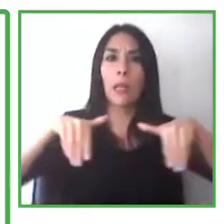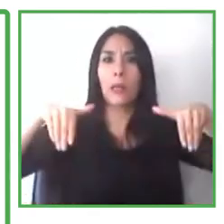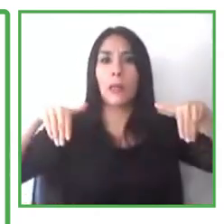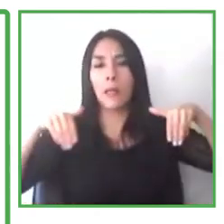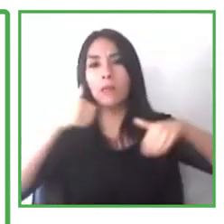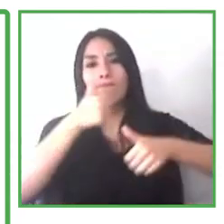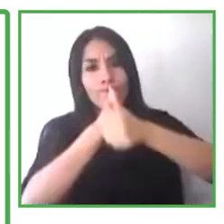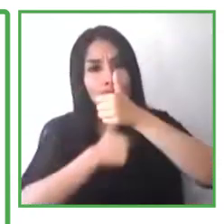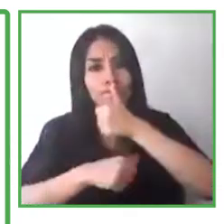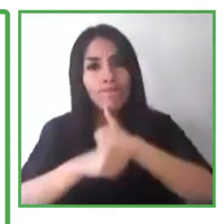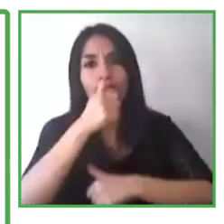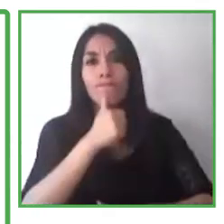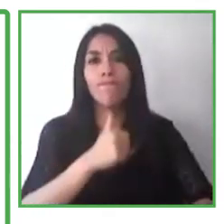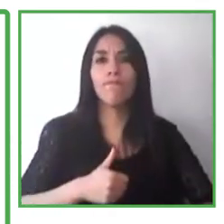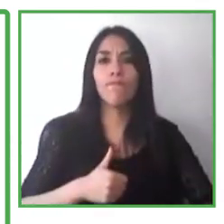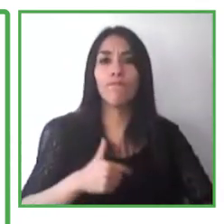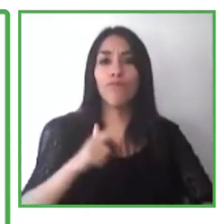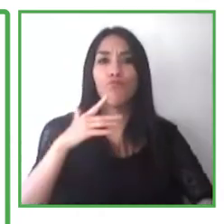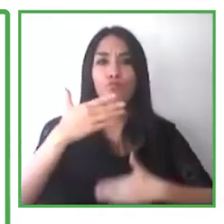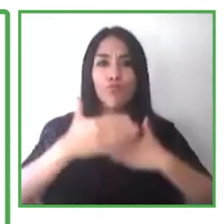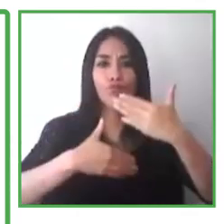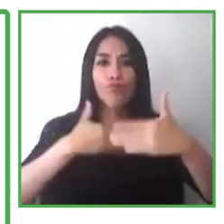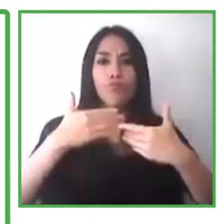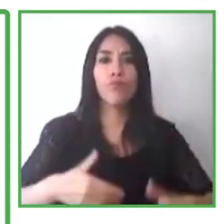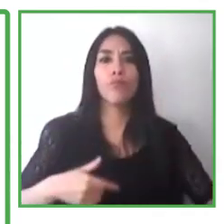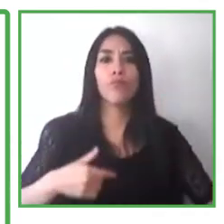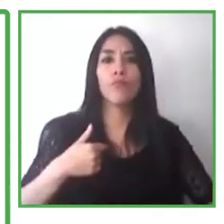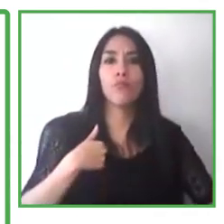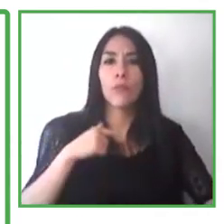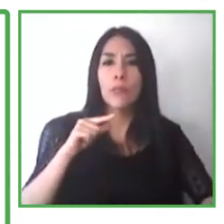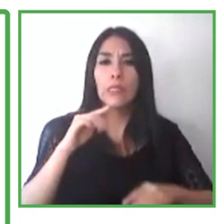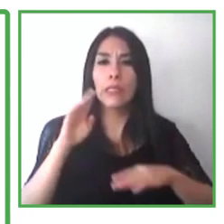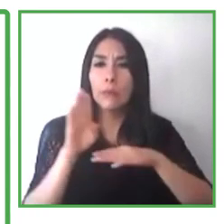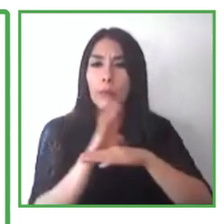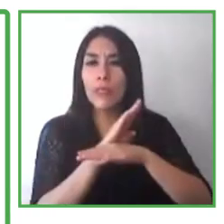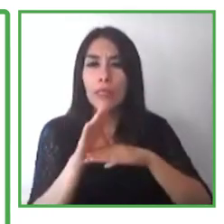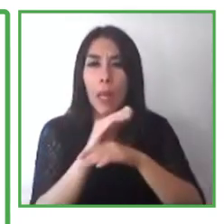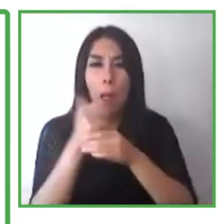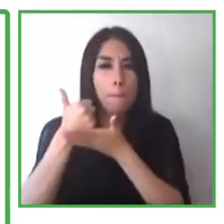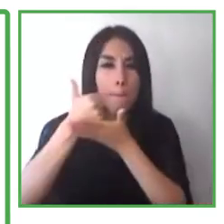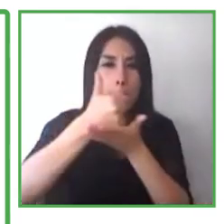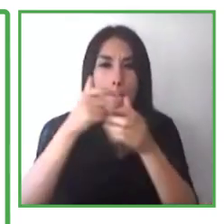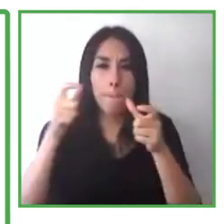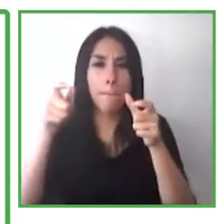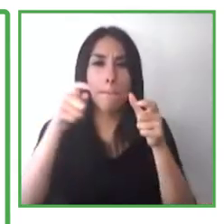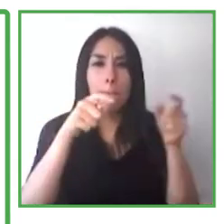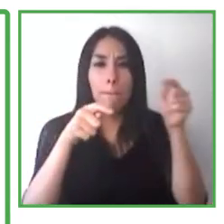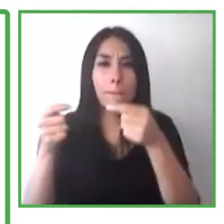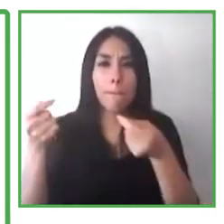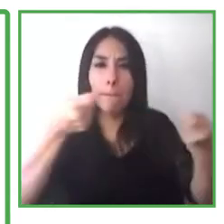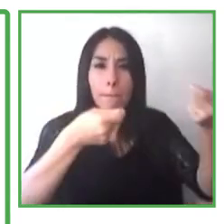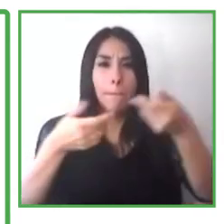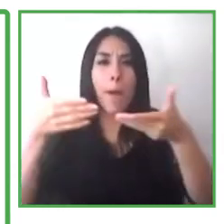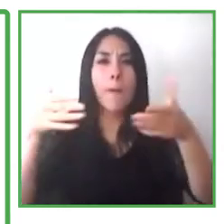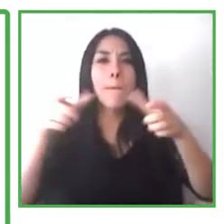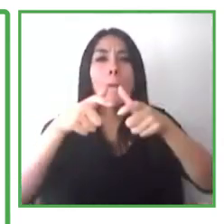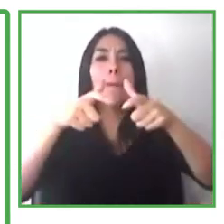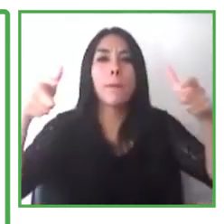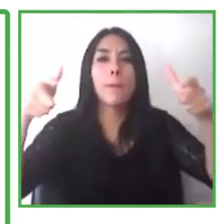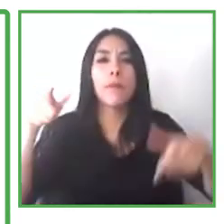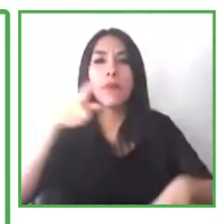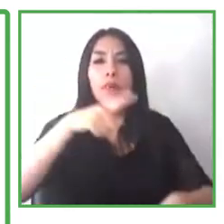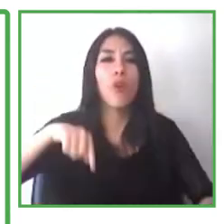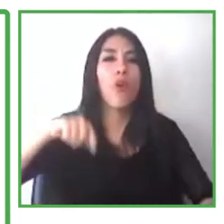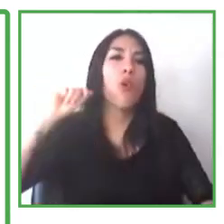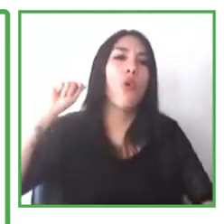passion of all your stakeholders, whether it's executive or employees. Thank you. Thank Over to you, Pat.